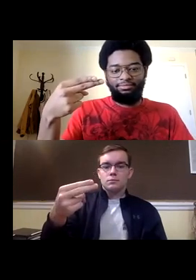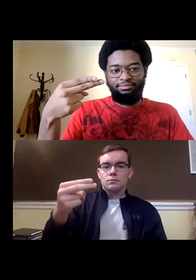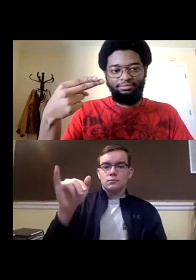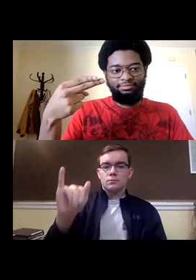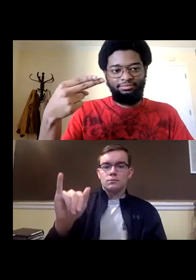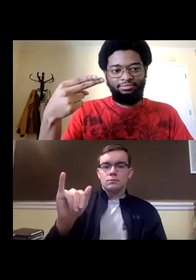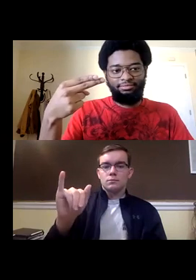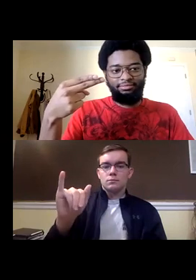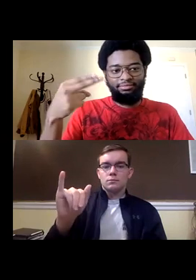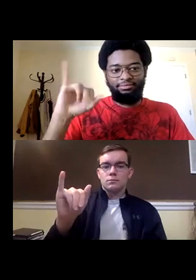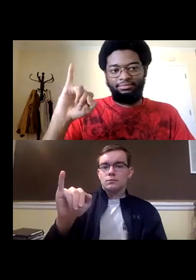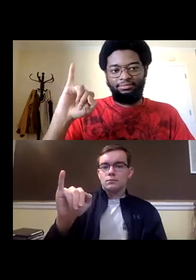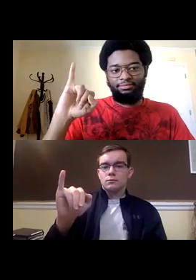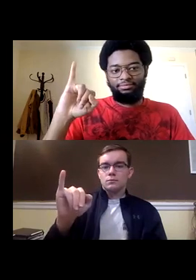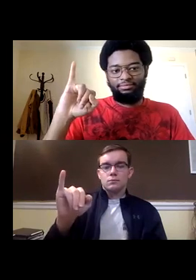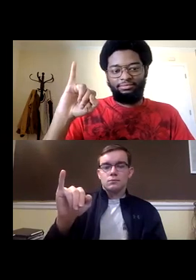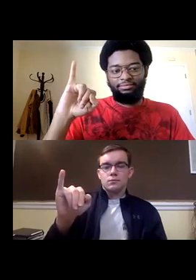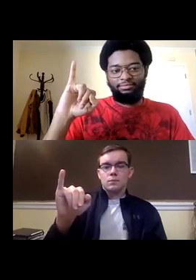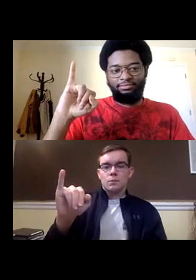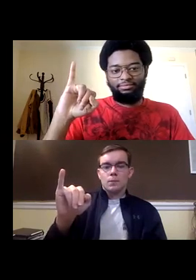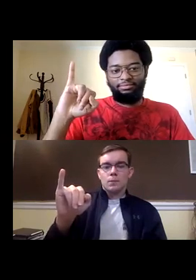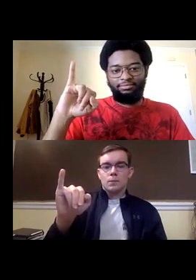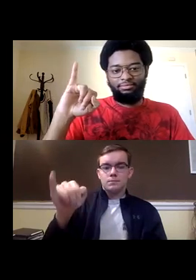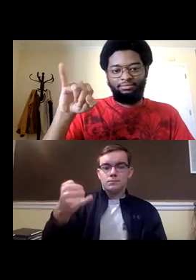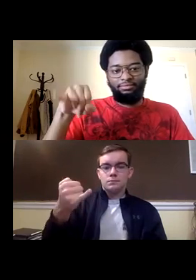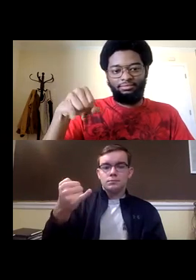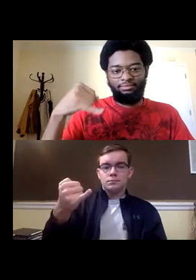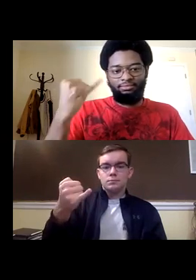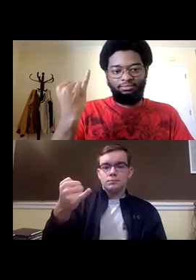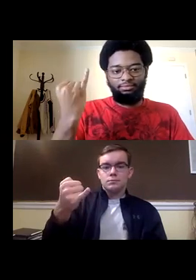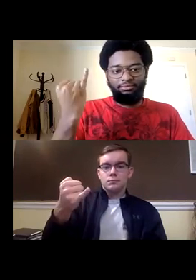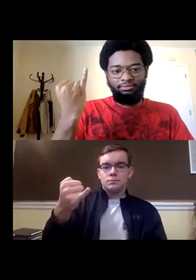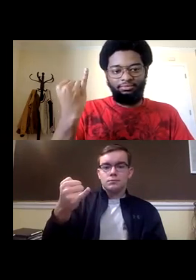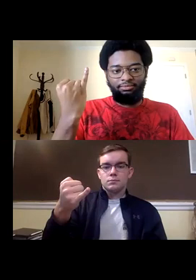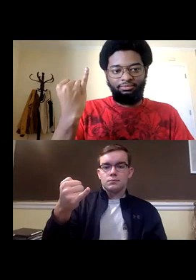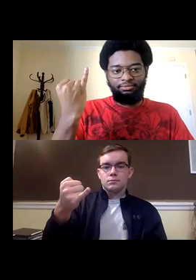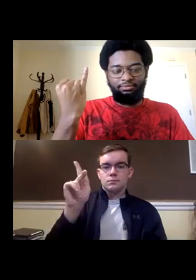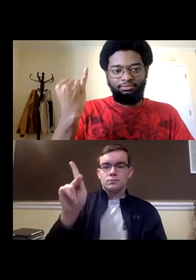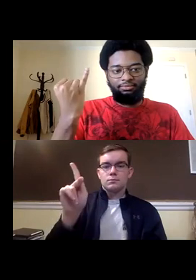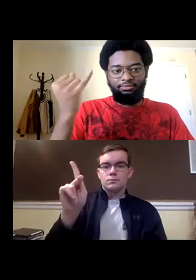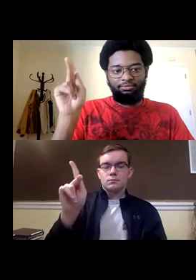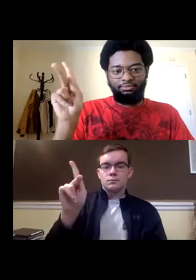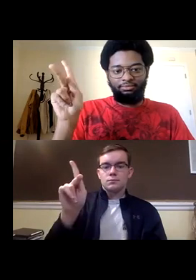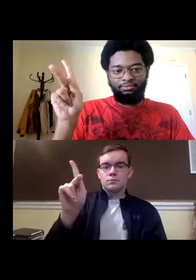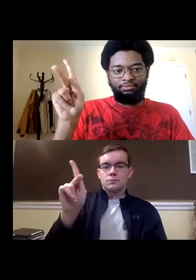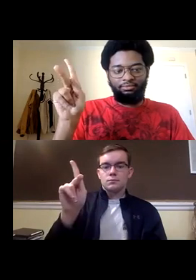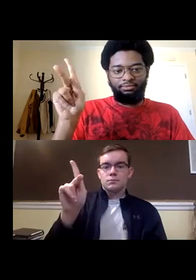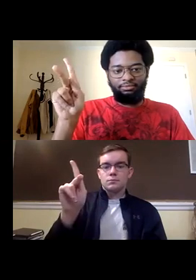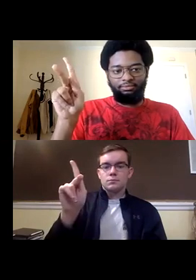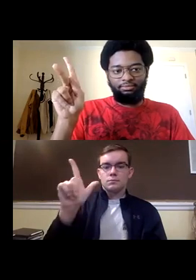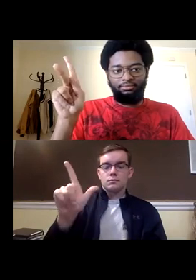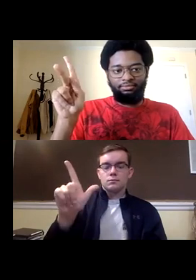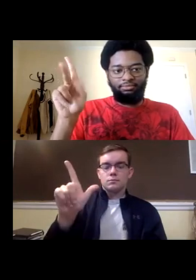h i j k